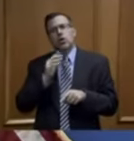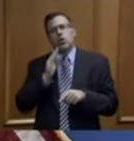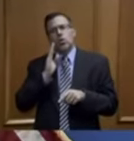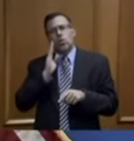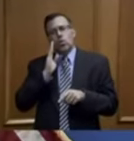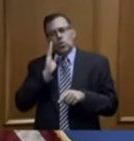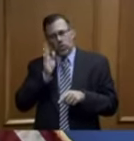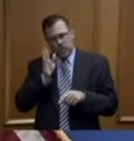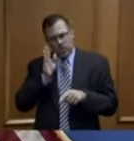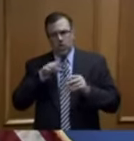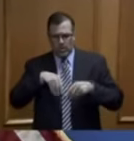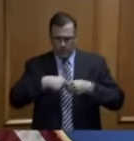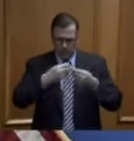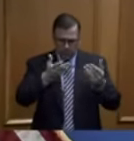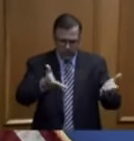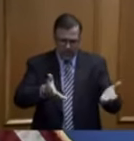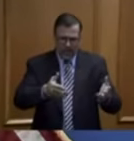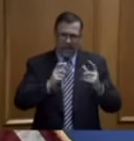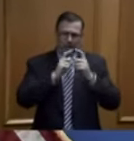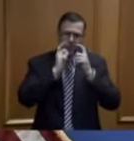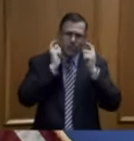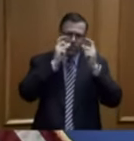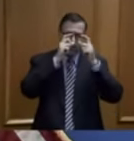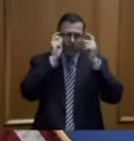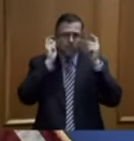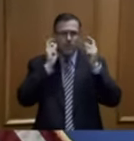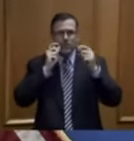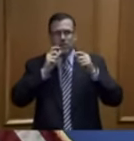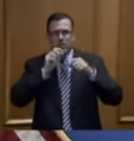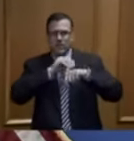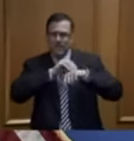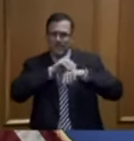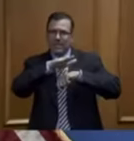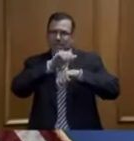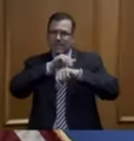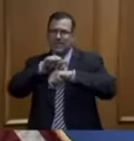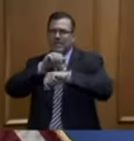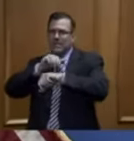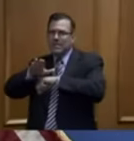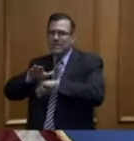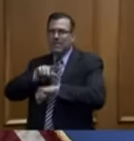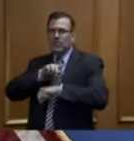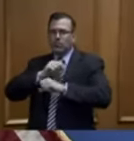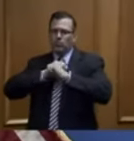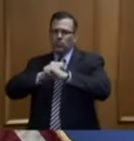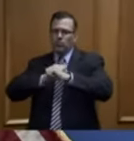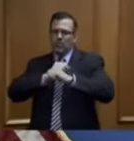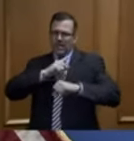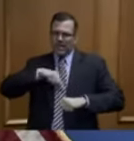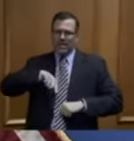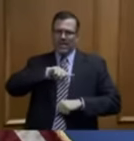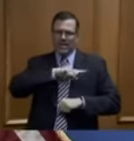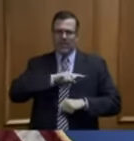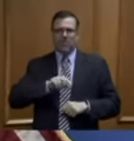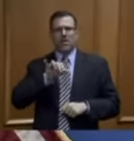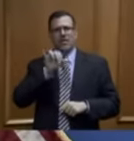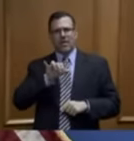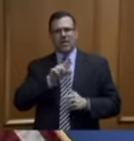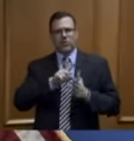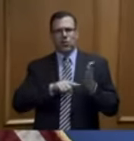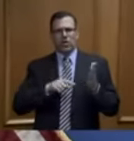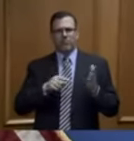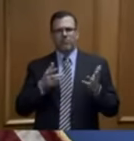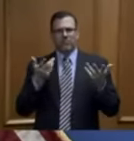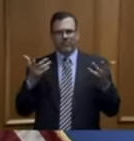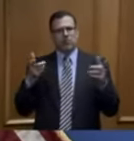protective equipment. And when we would, then we would ship that to them so they would have the protection they need. And that is what we've done. We have